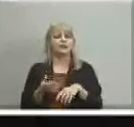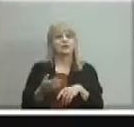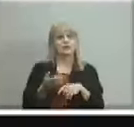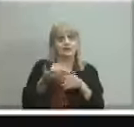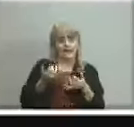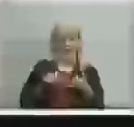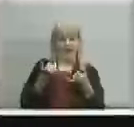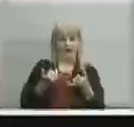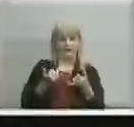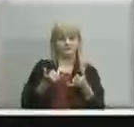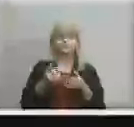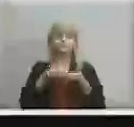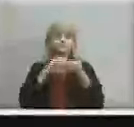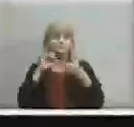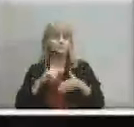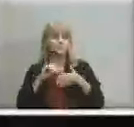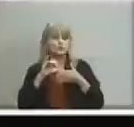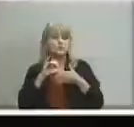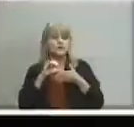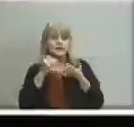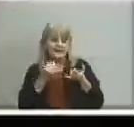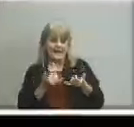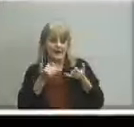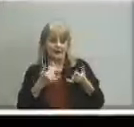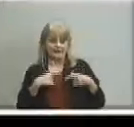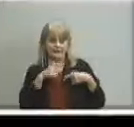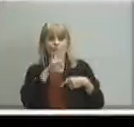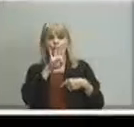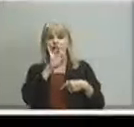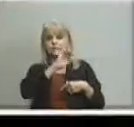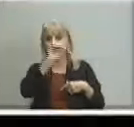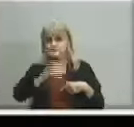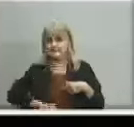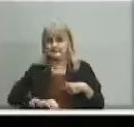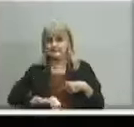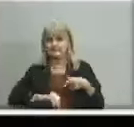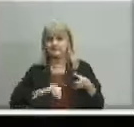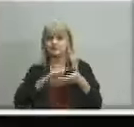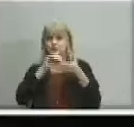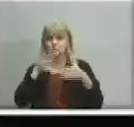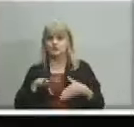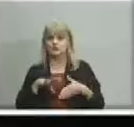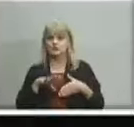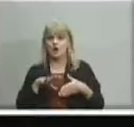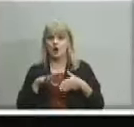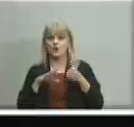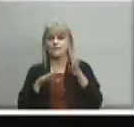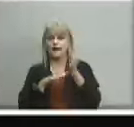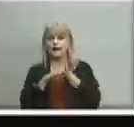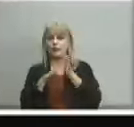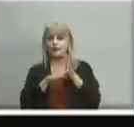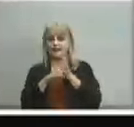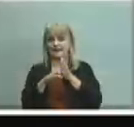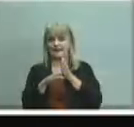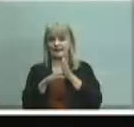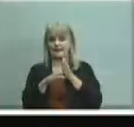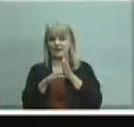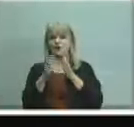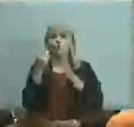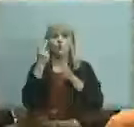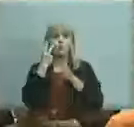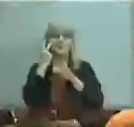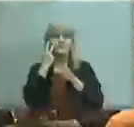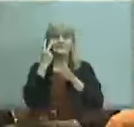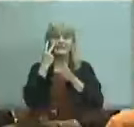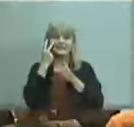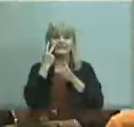the students that are currently residing in that area 48 percent of those students are minority students and we've seen an increase from